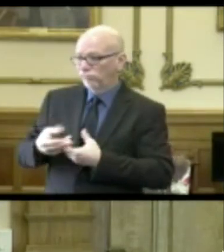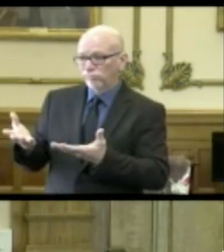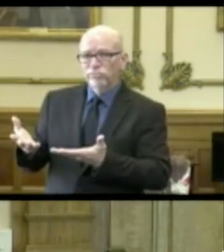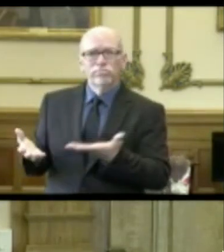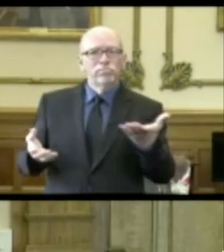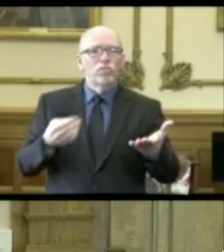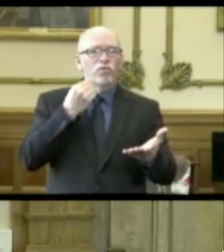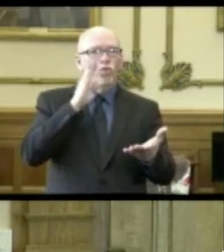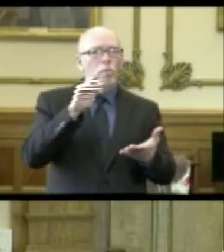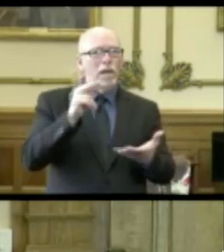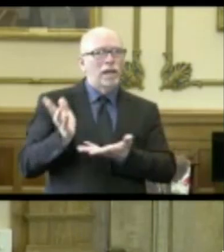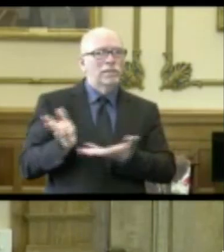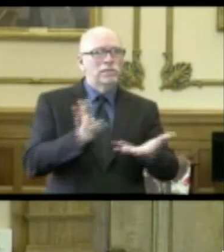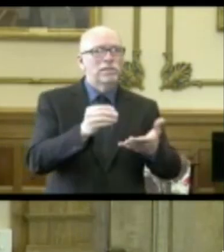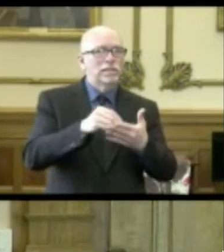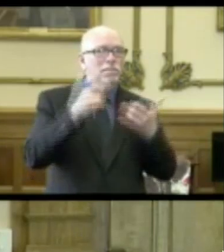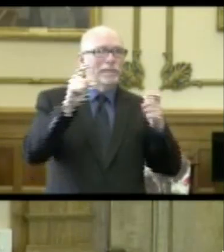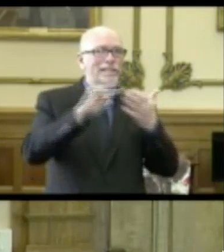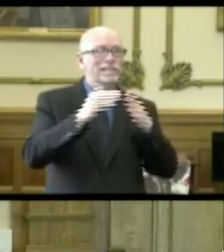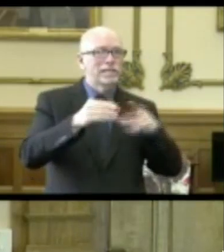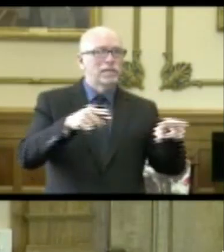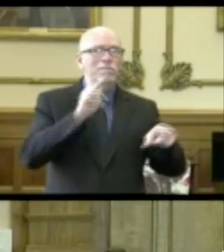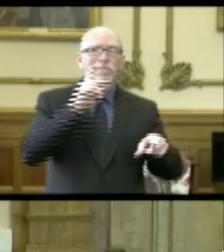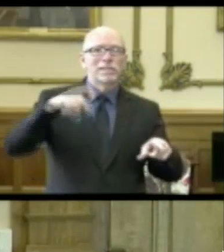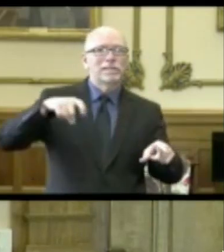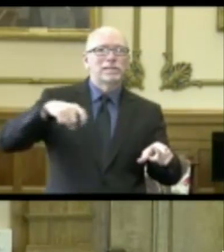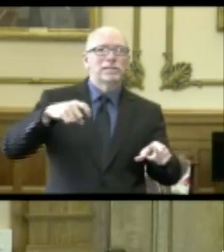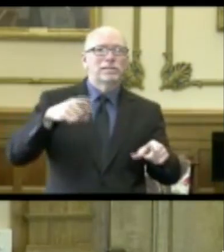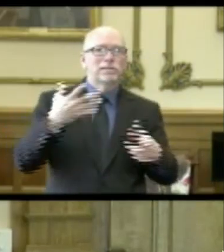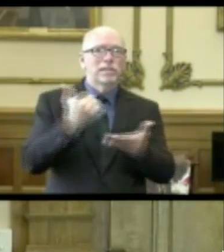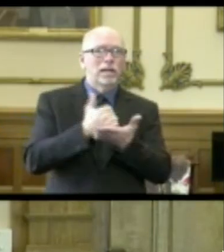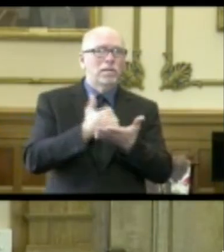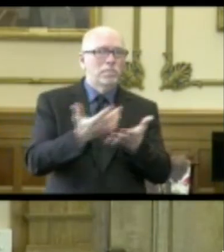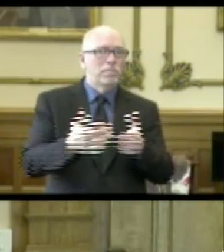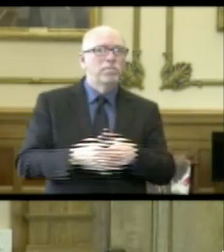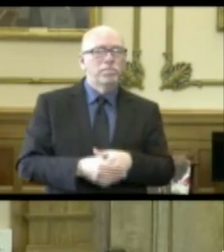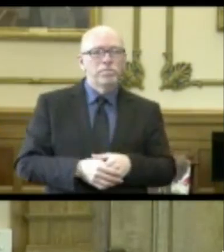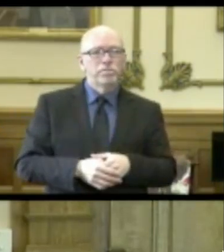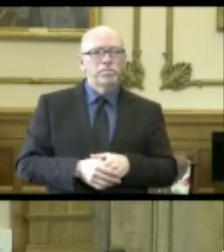banks here, you know, in urban areas where people need the help or the assistance?